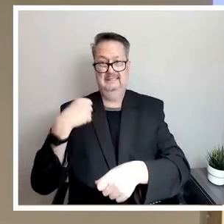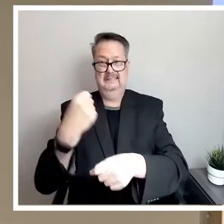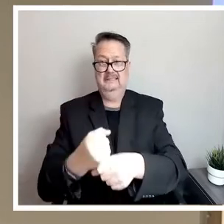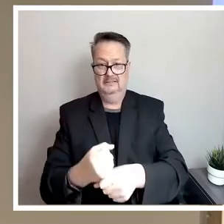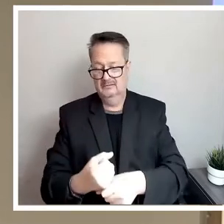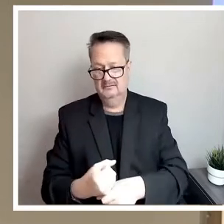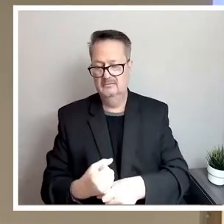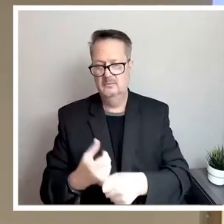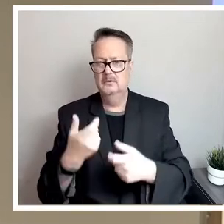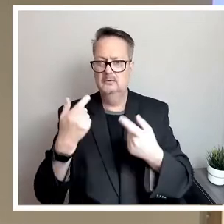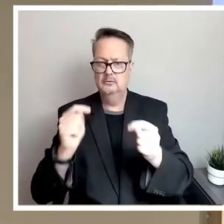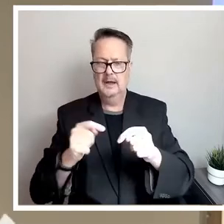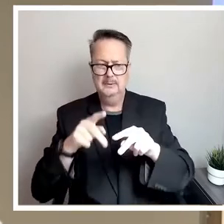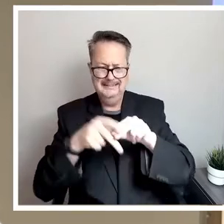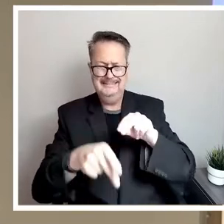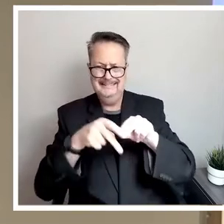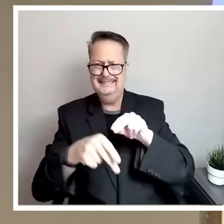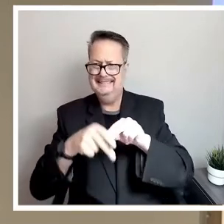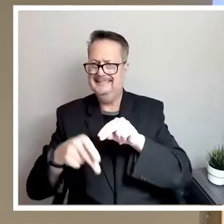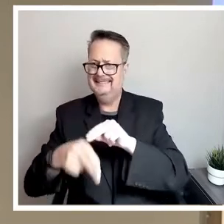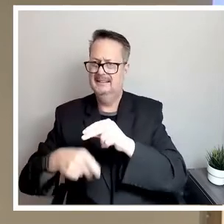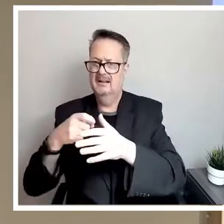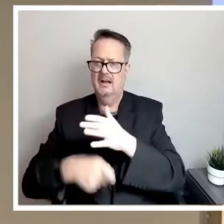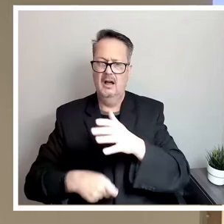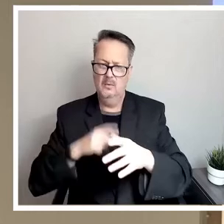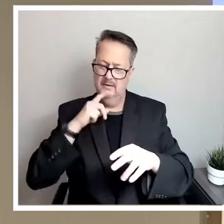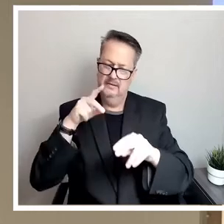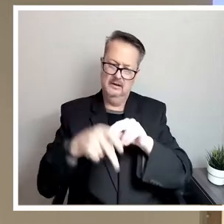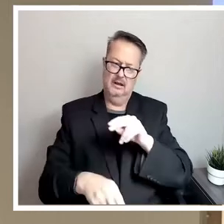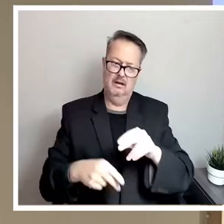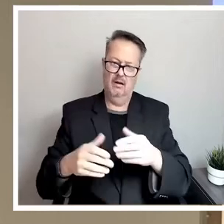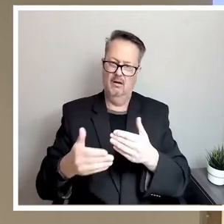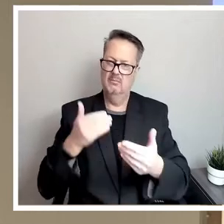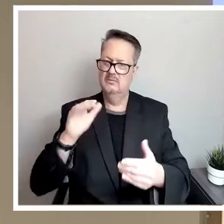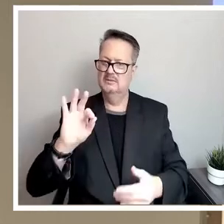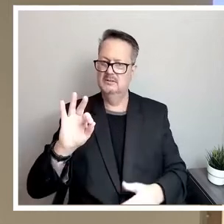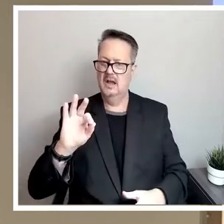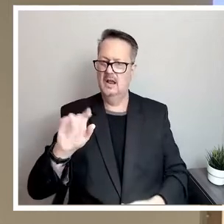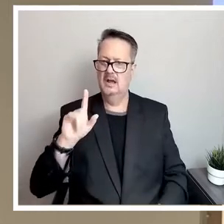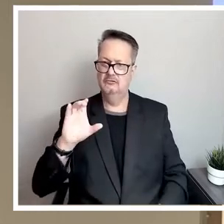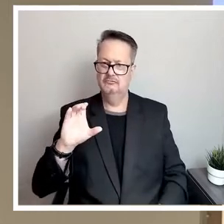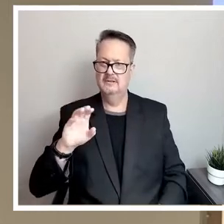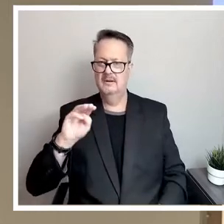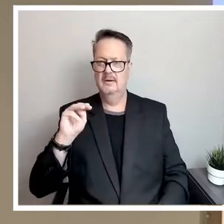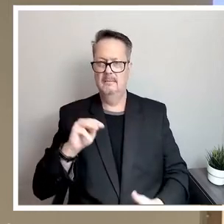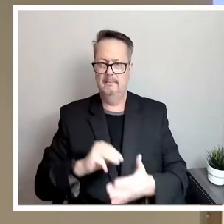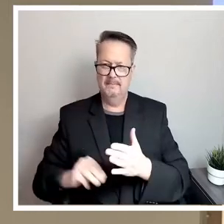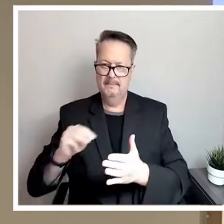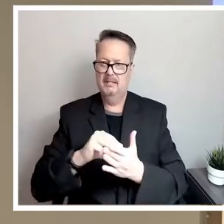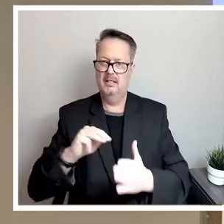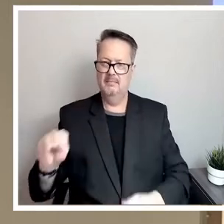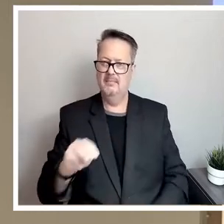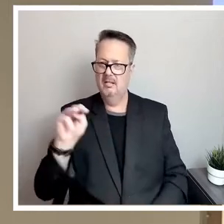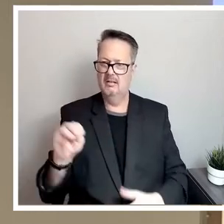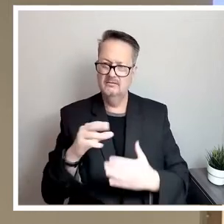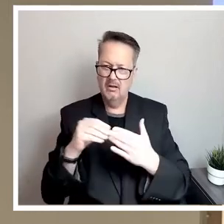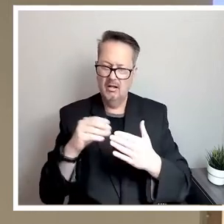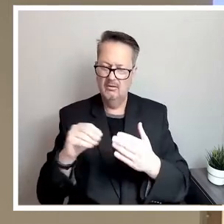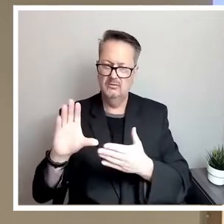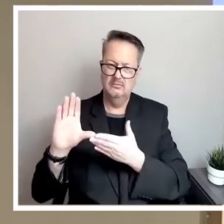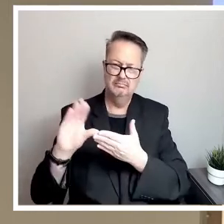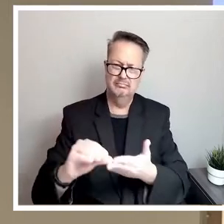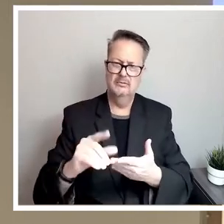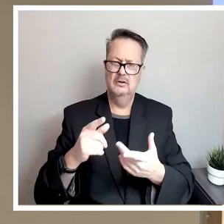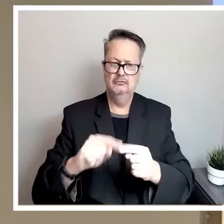trying to cut costs. We've cut close to $900 million out of our financials over those years, being an efficient